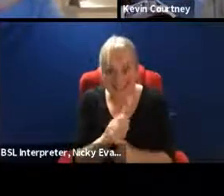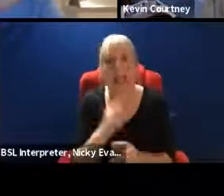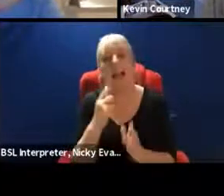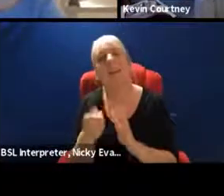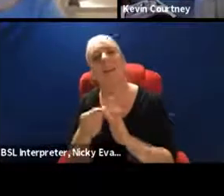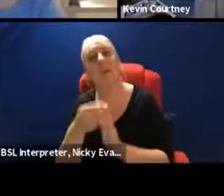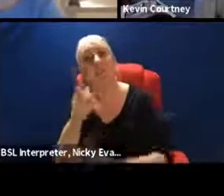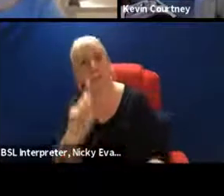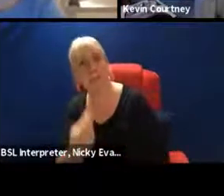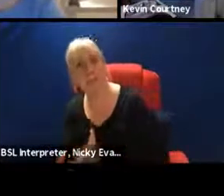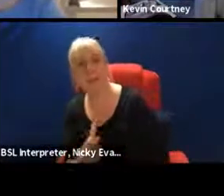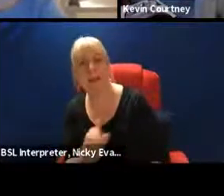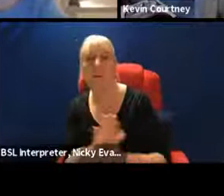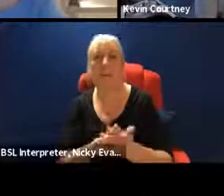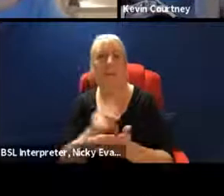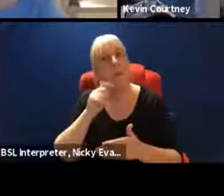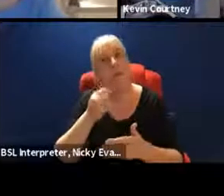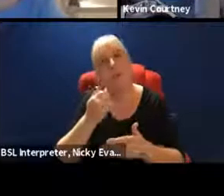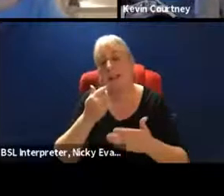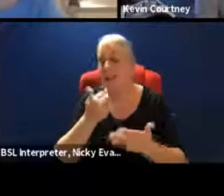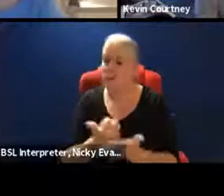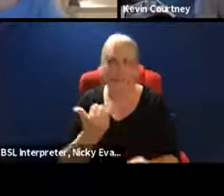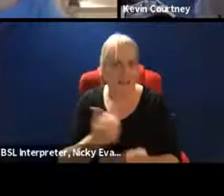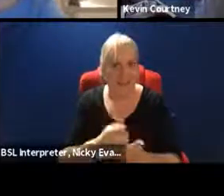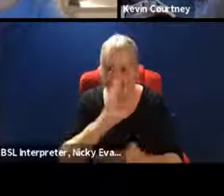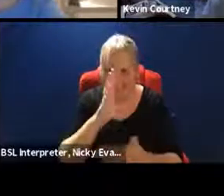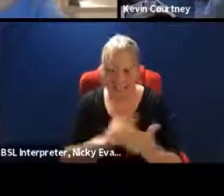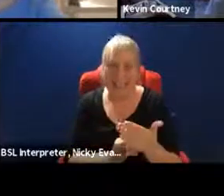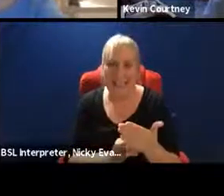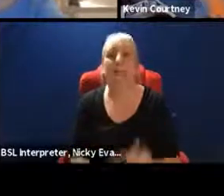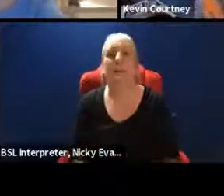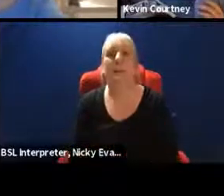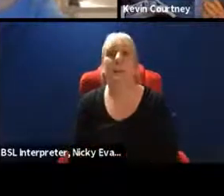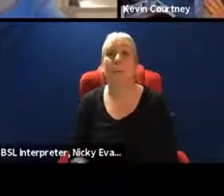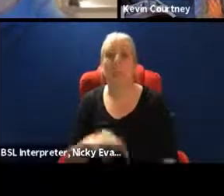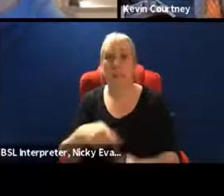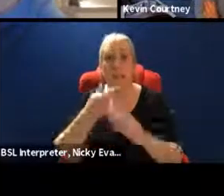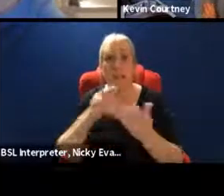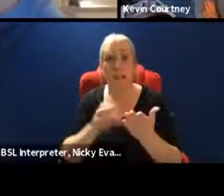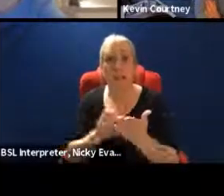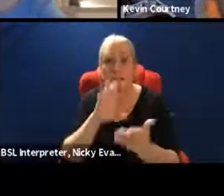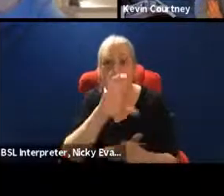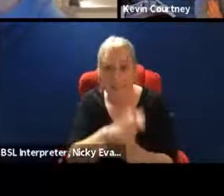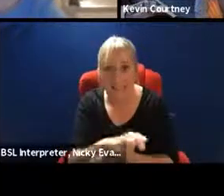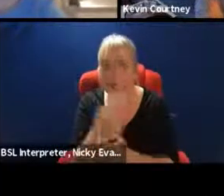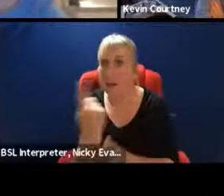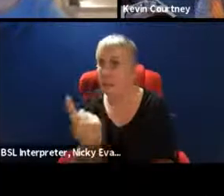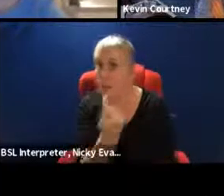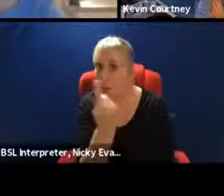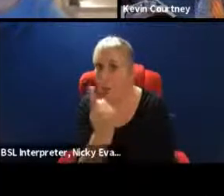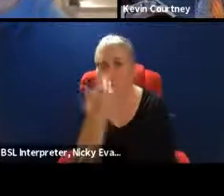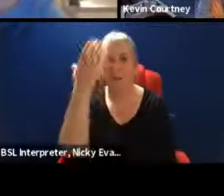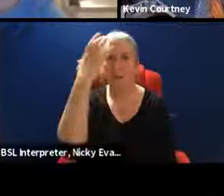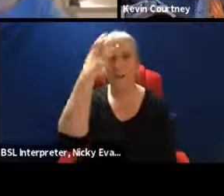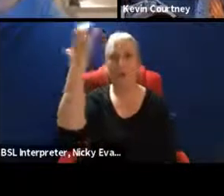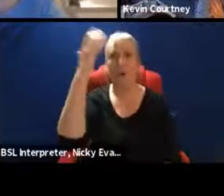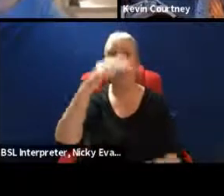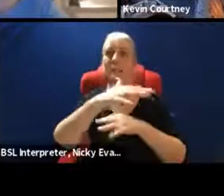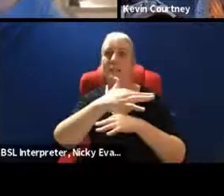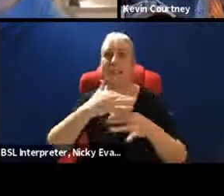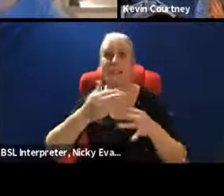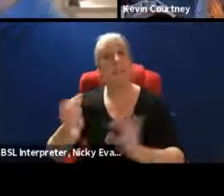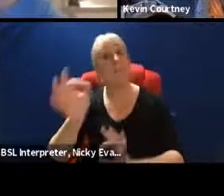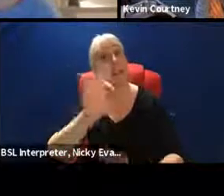itself will be brilliant. And yeah, it's being funded by, the actual trip's being funded by the Royal Society of Chemistry.